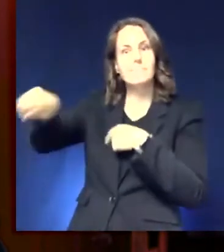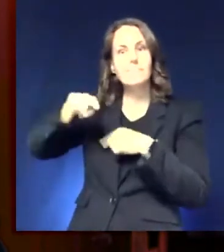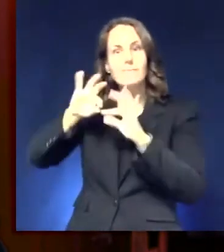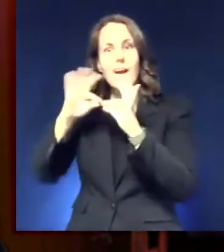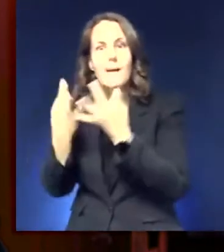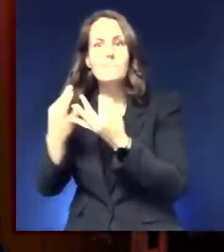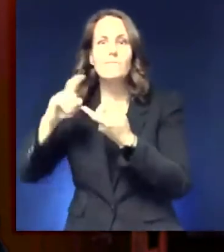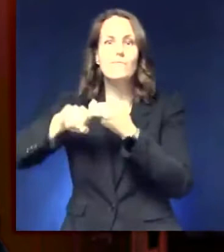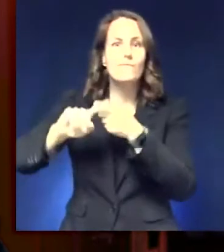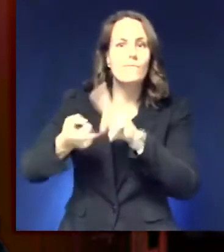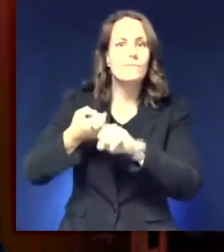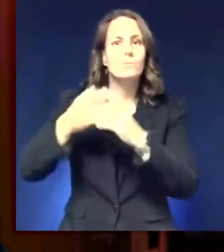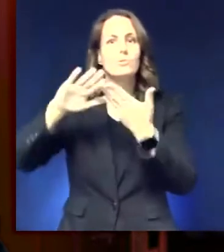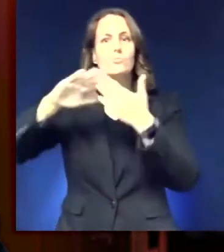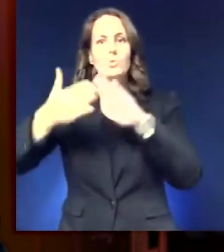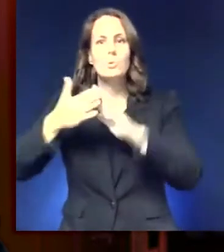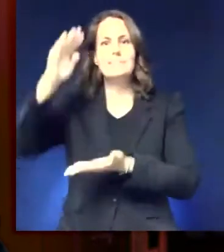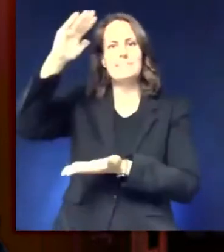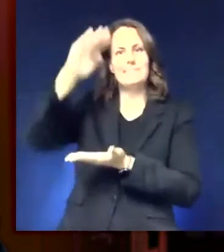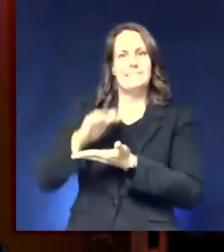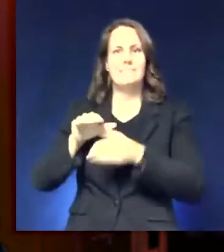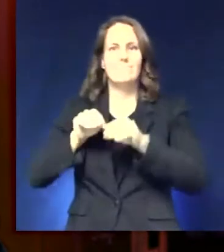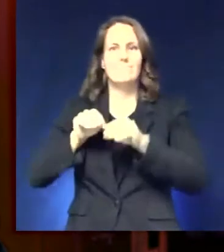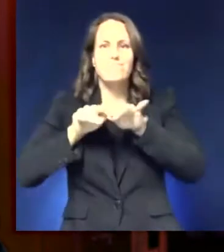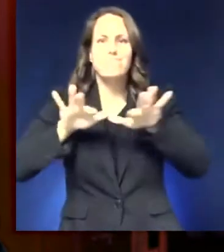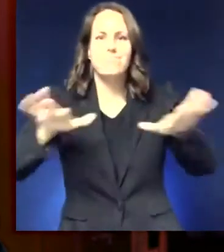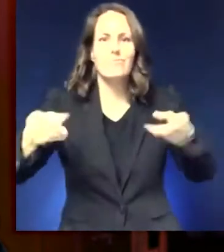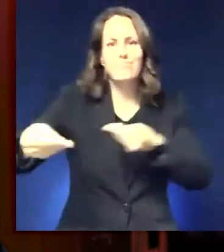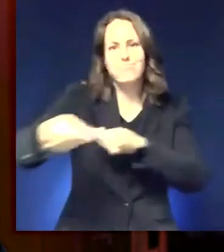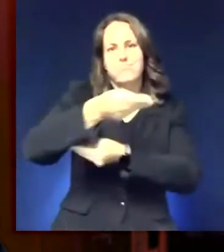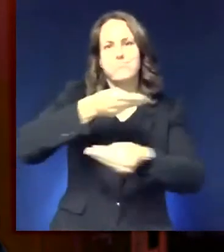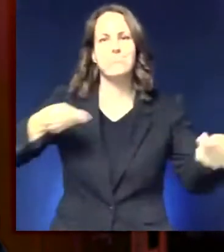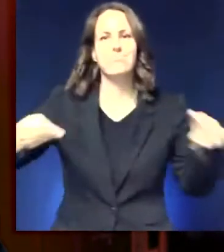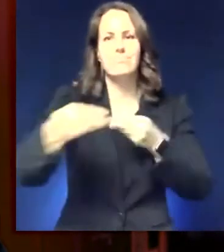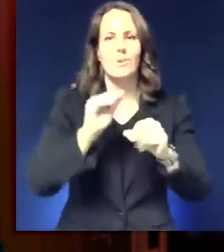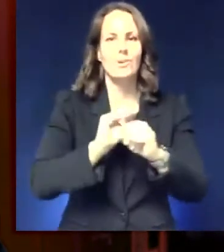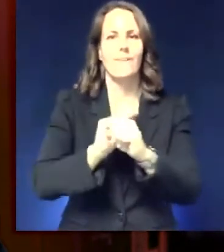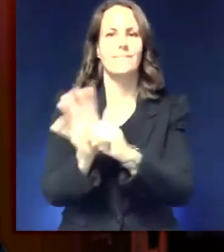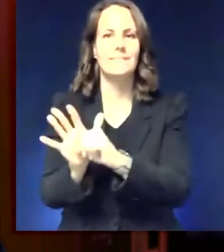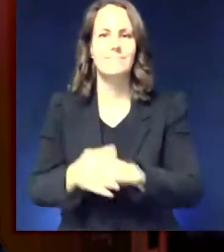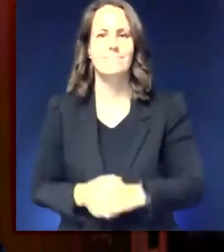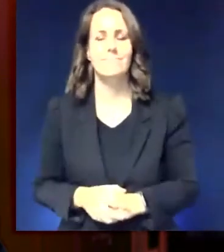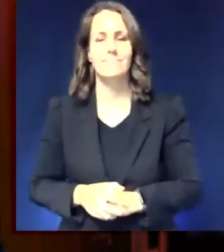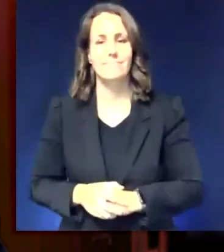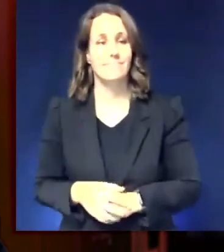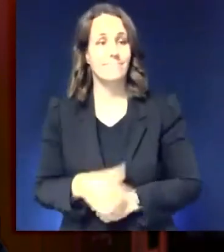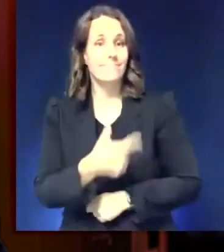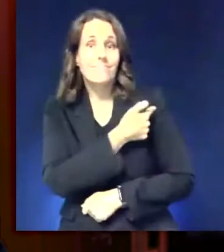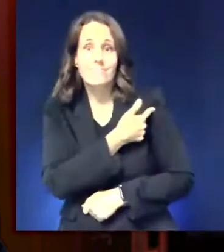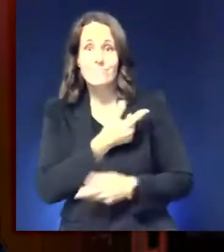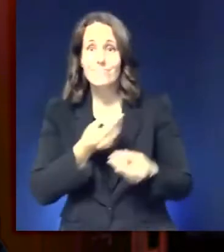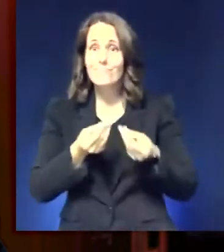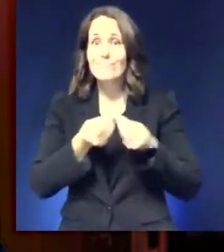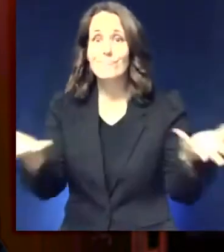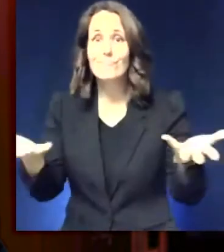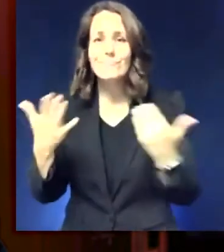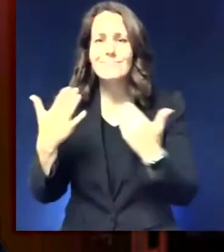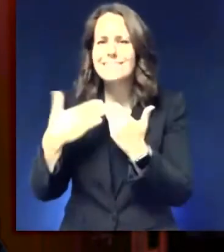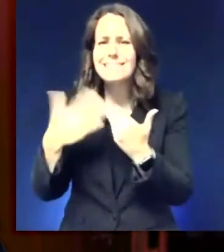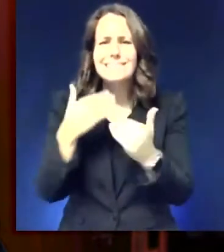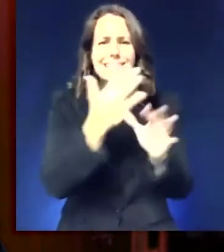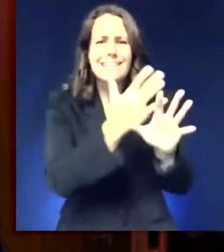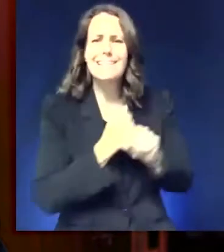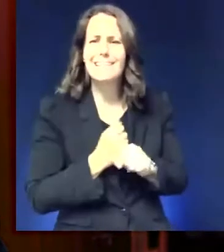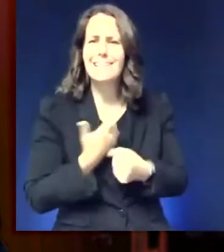is easy, it is free, and anyone can get the vaccine regardless of immigration status or if you have had COVID before.